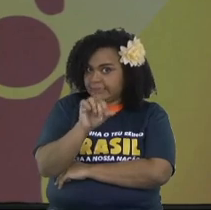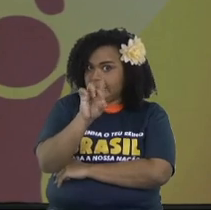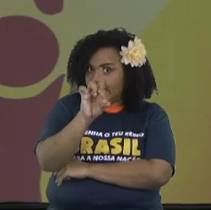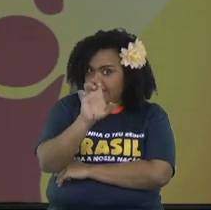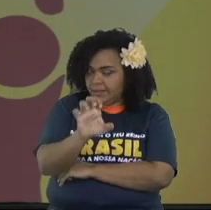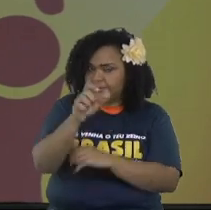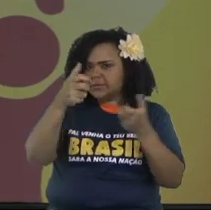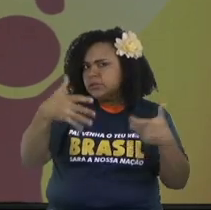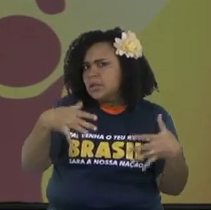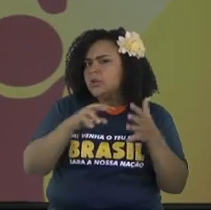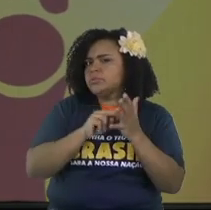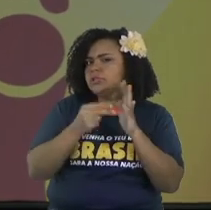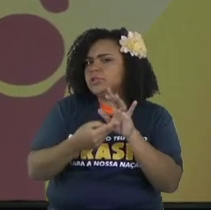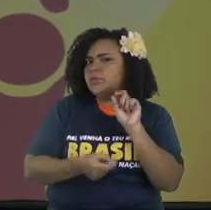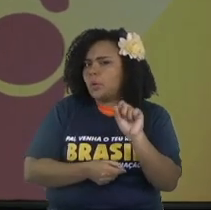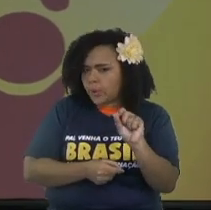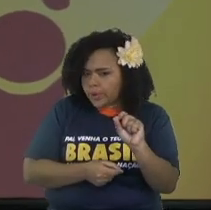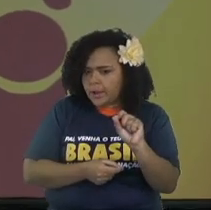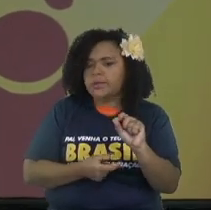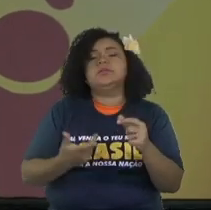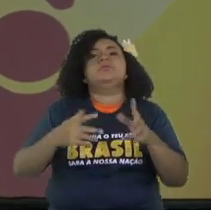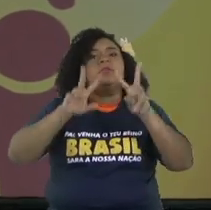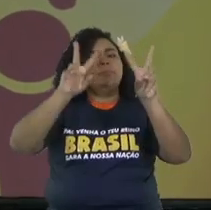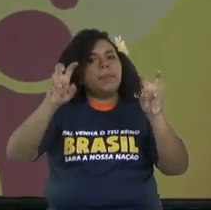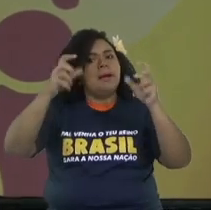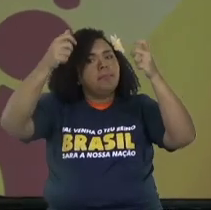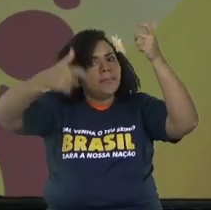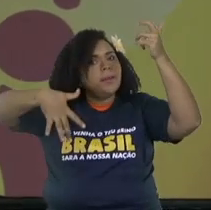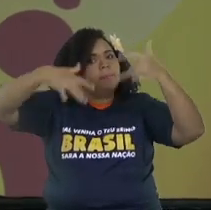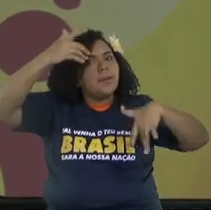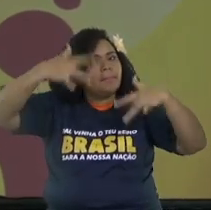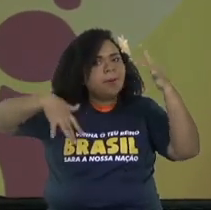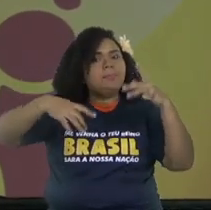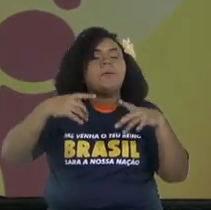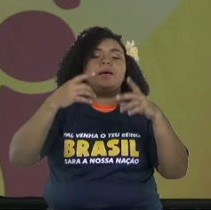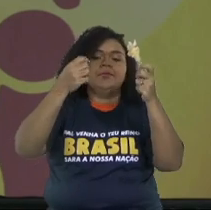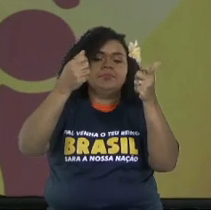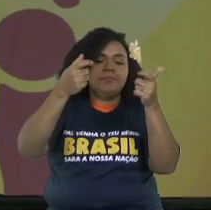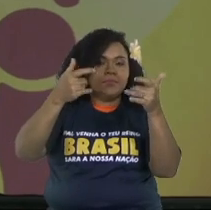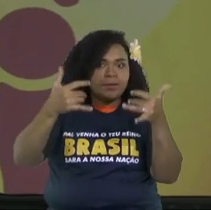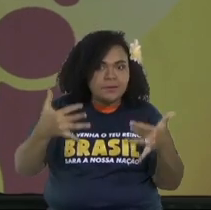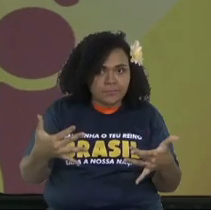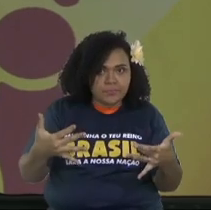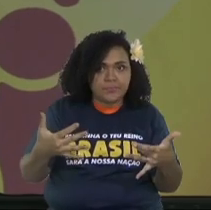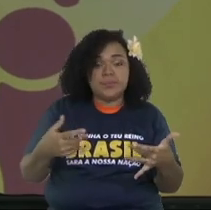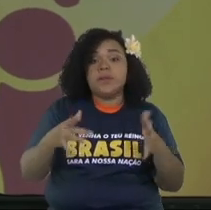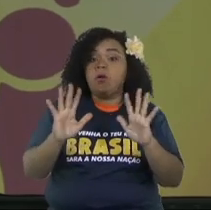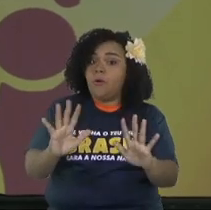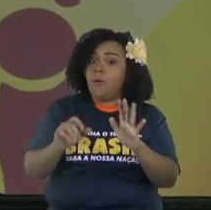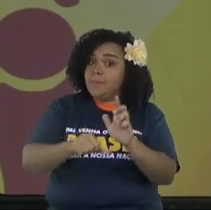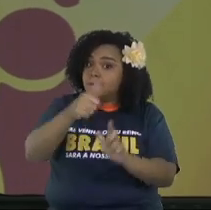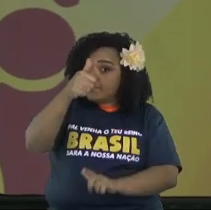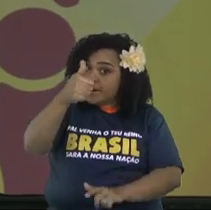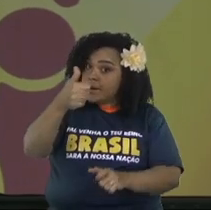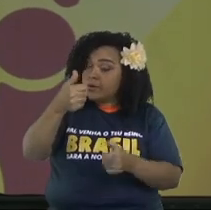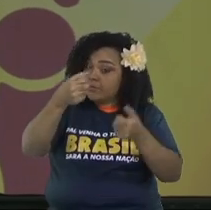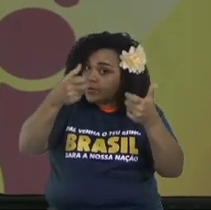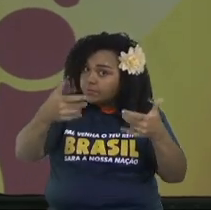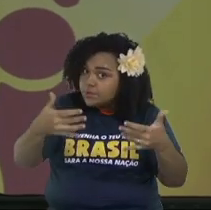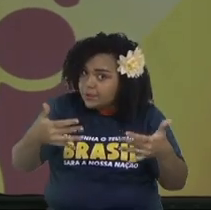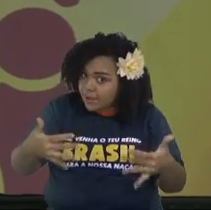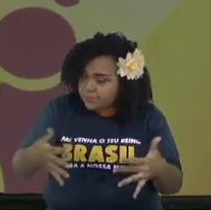Don't forget it. I'll tell you, this message, it's going to be about three weeks.